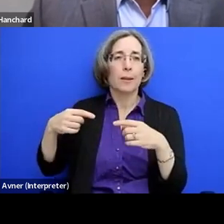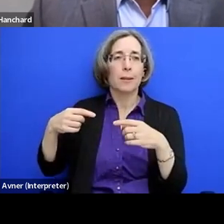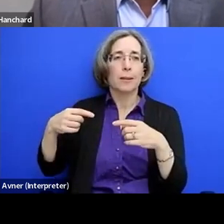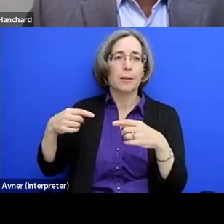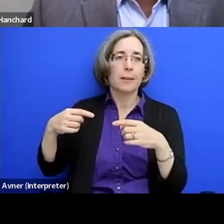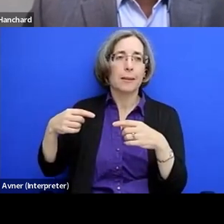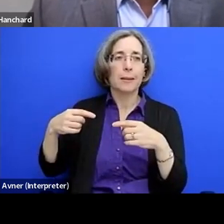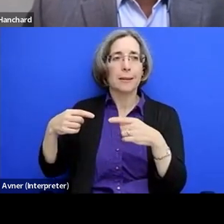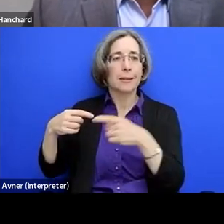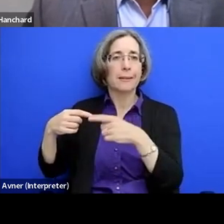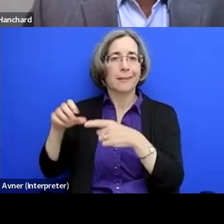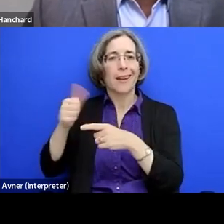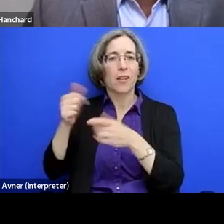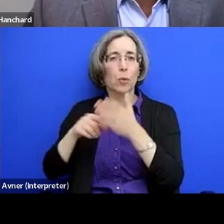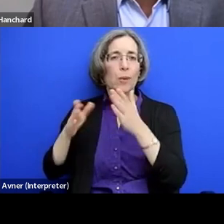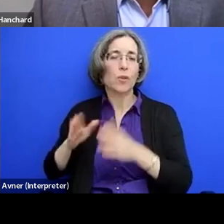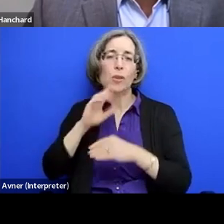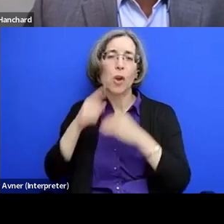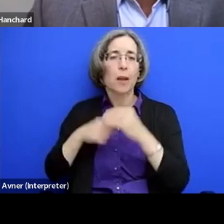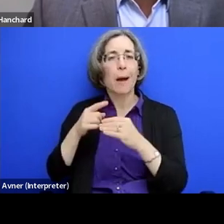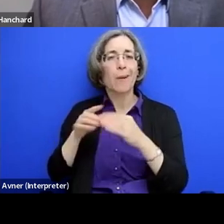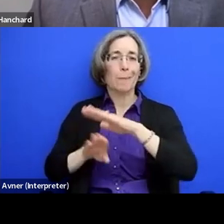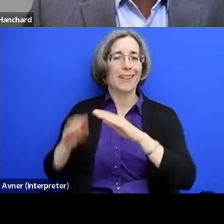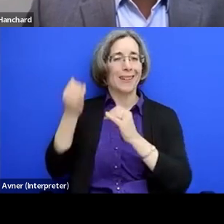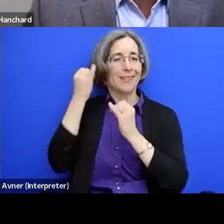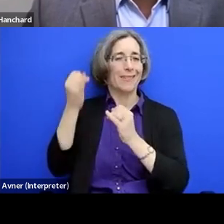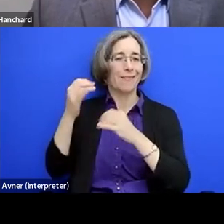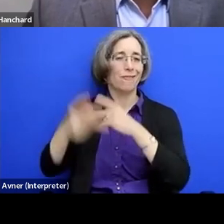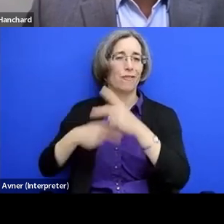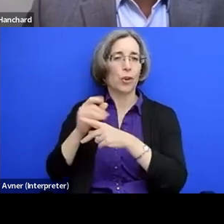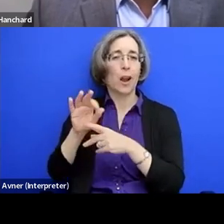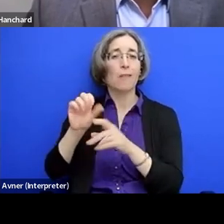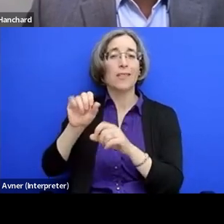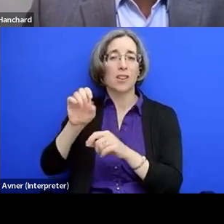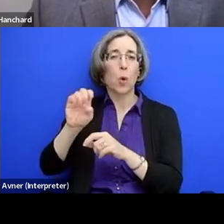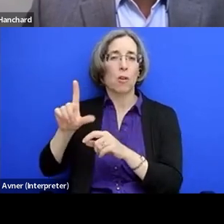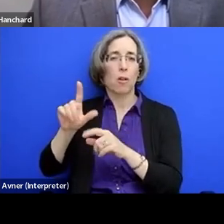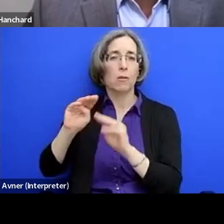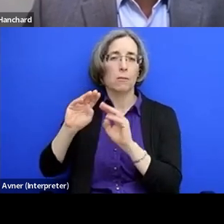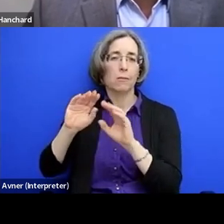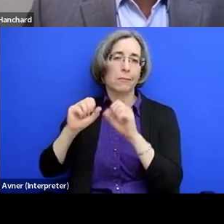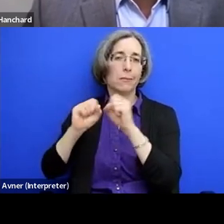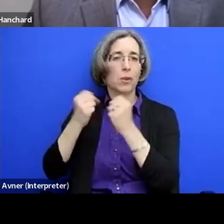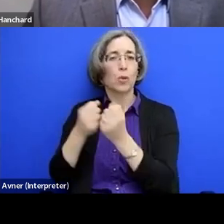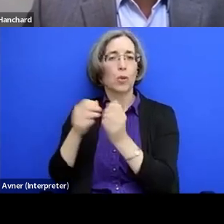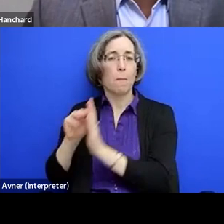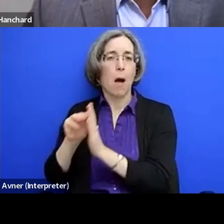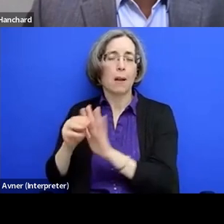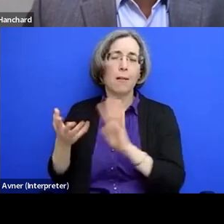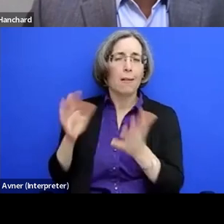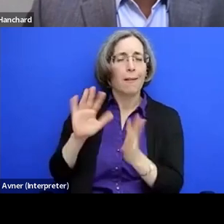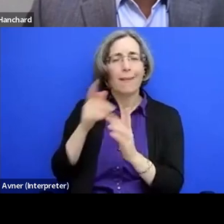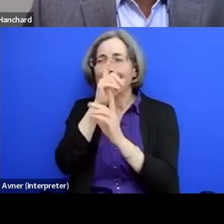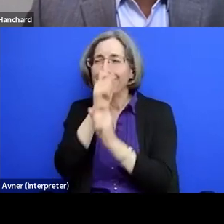version of the social model. So that's really interesting to me. Um, I like looking at the sort of gray areas